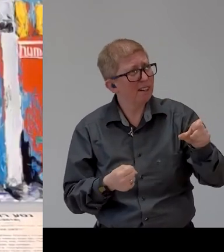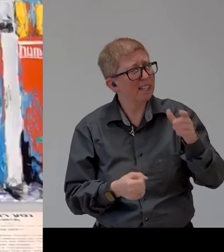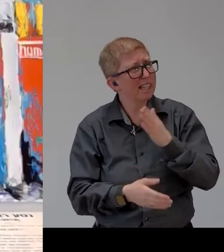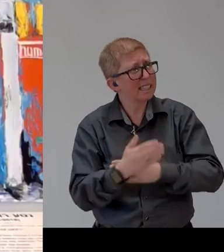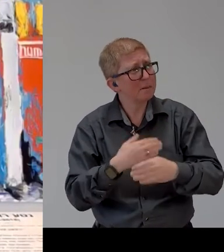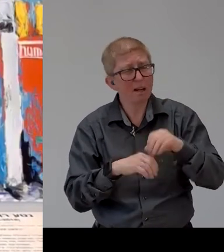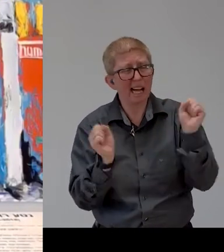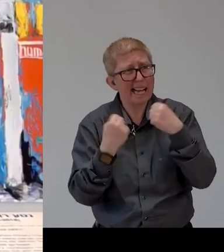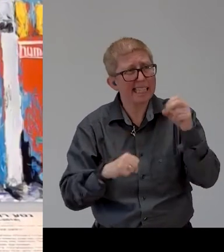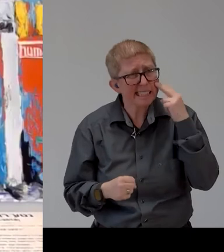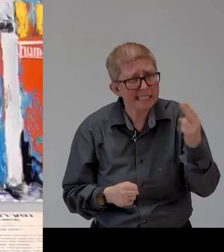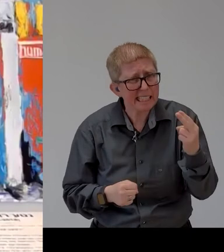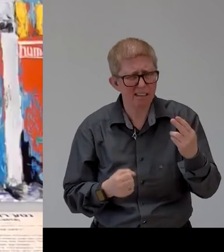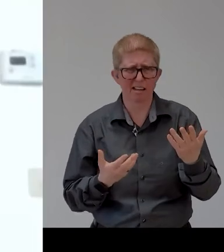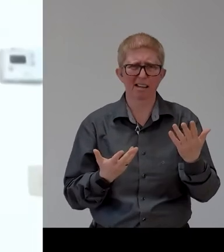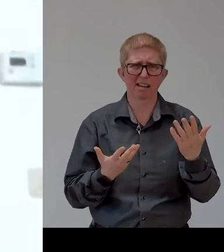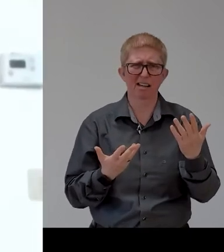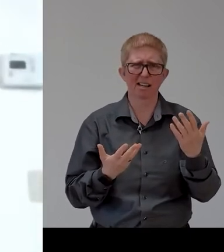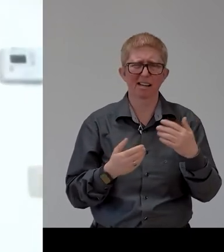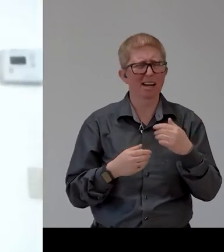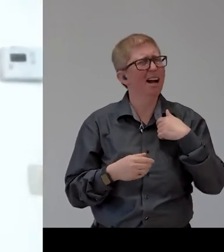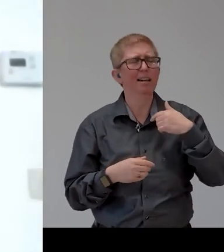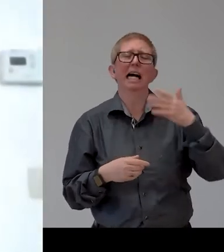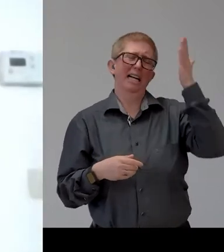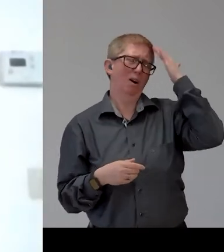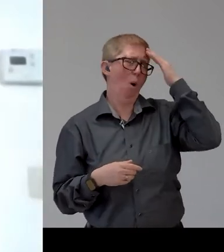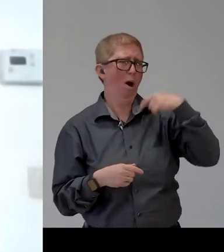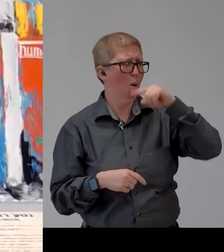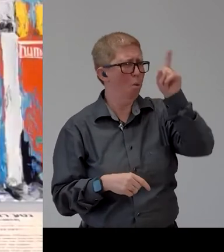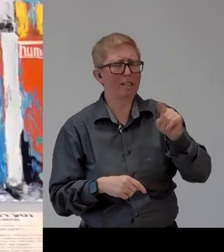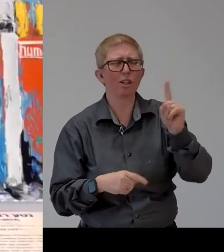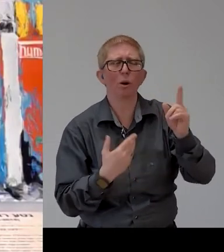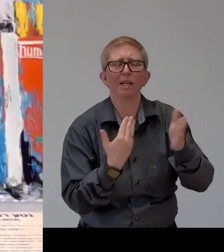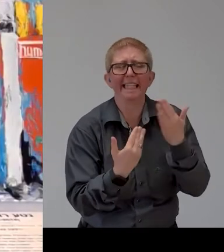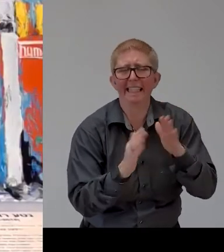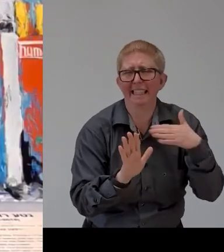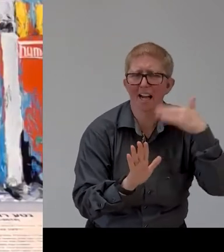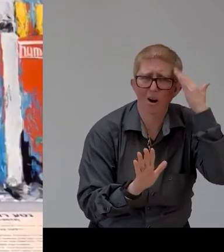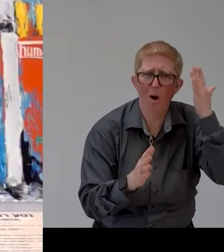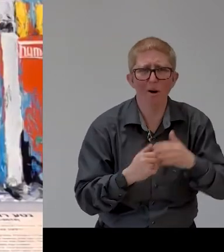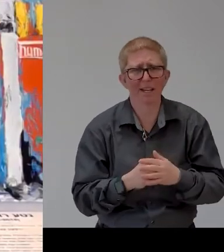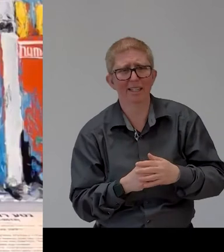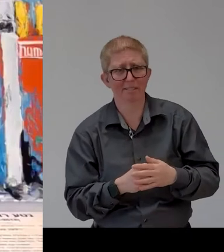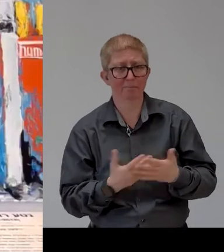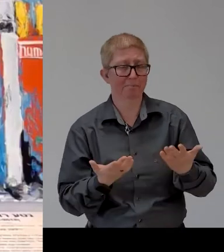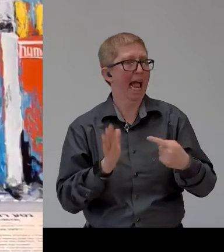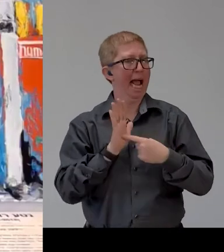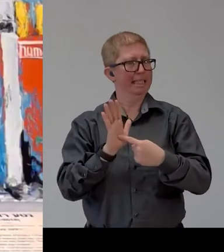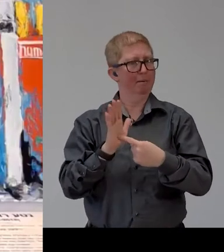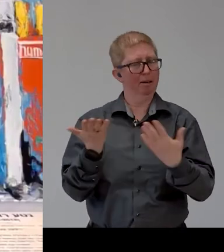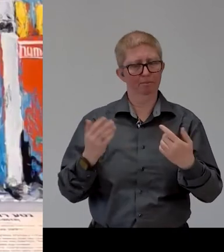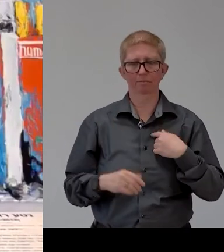you're smelling right it is a trick question the question is you are now with all the nervousness of the first day of work